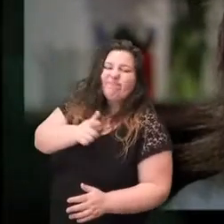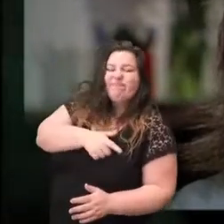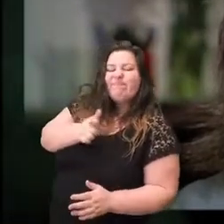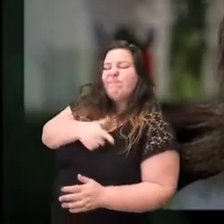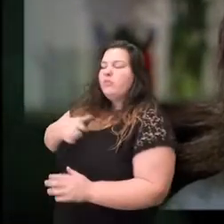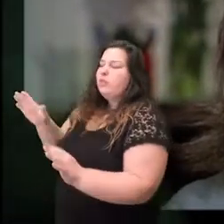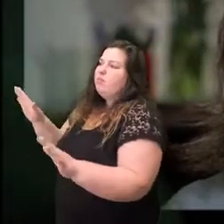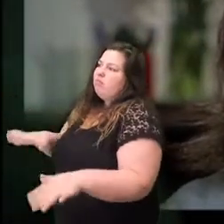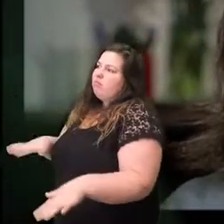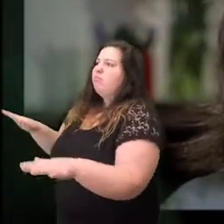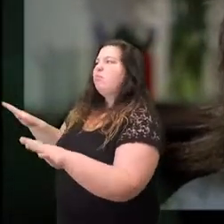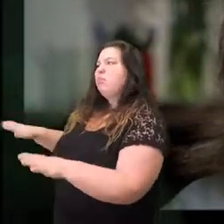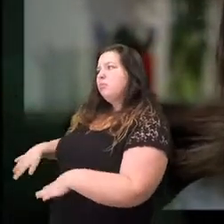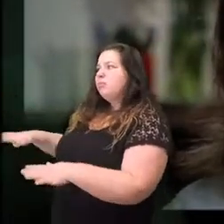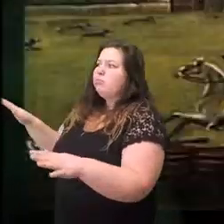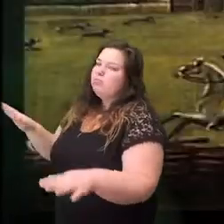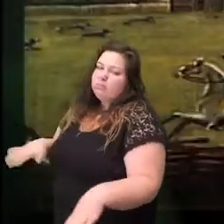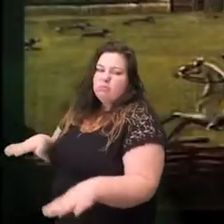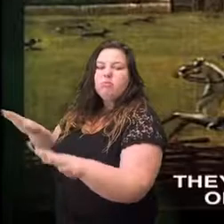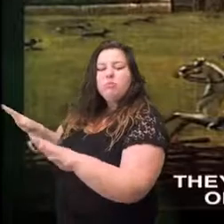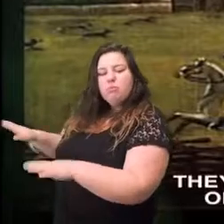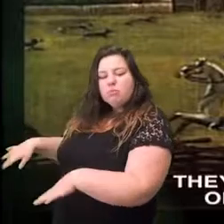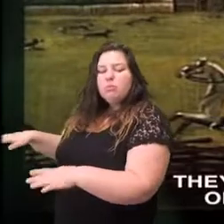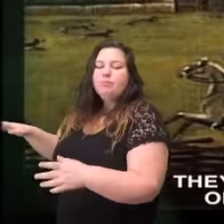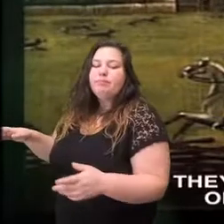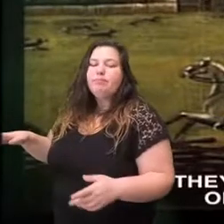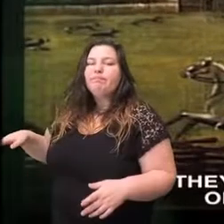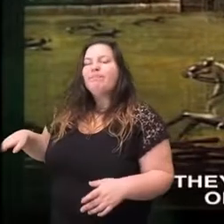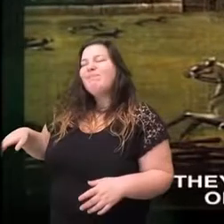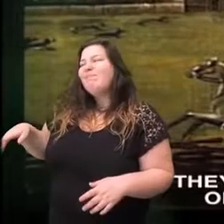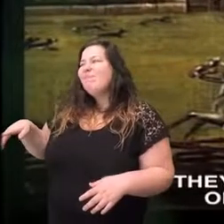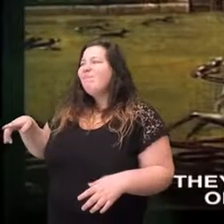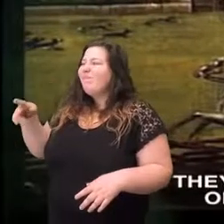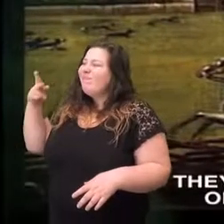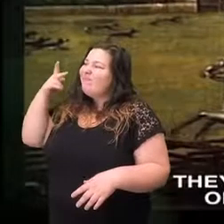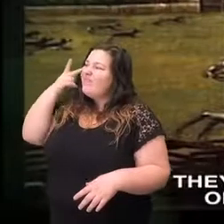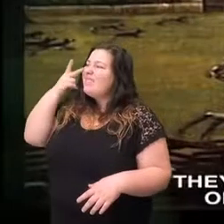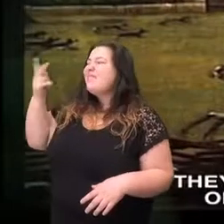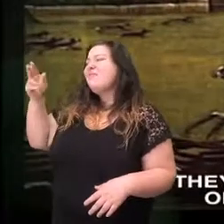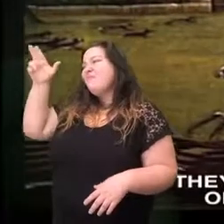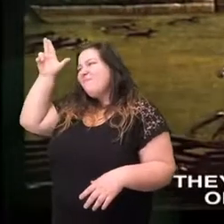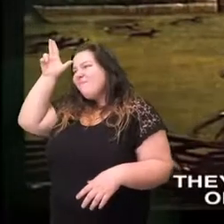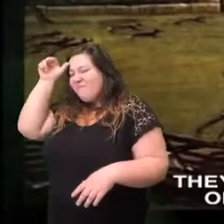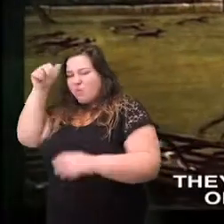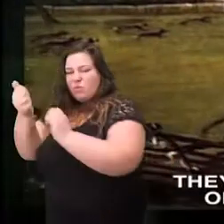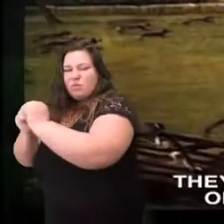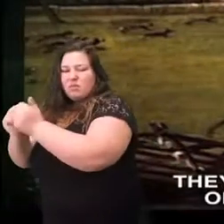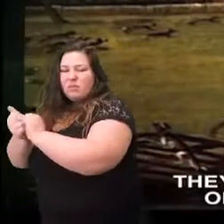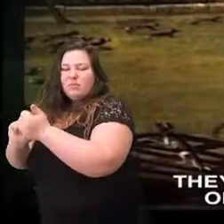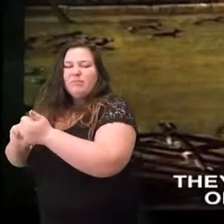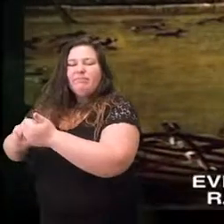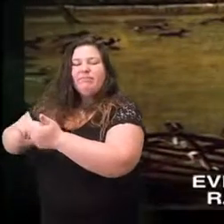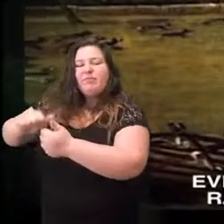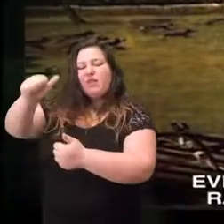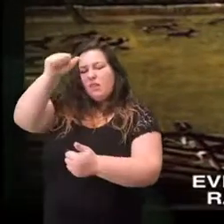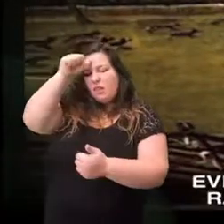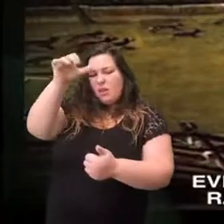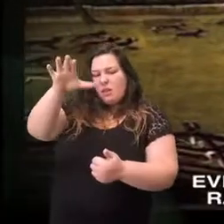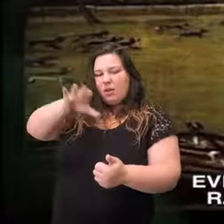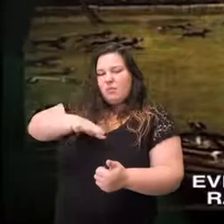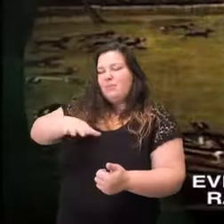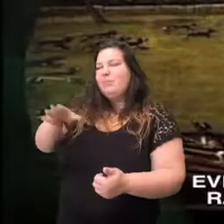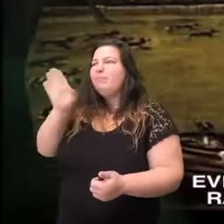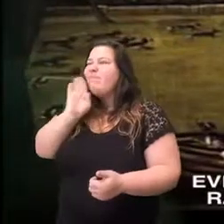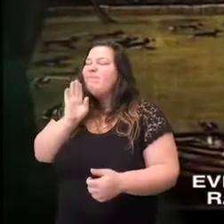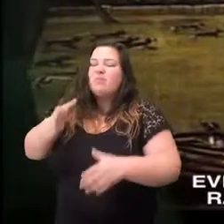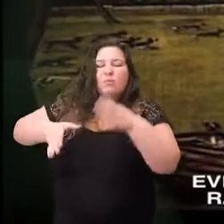and as leisure loving they thought possibly the end of civilization was coming every time